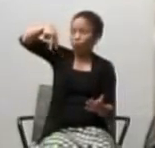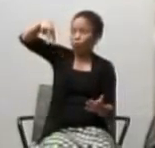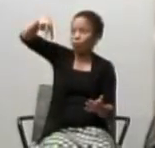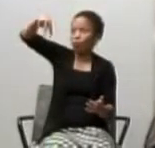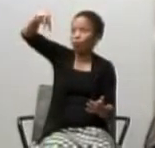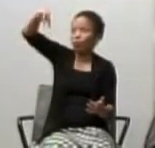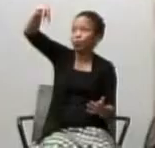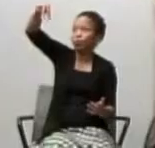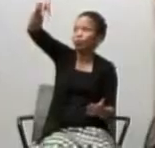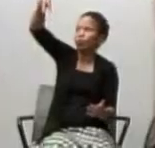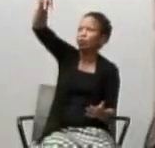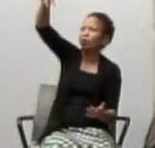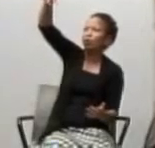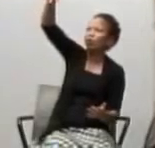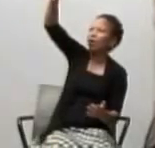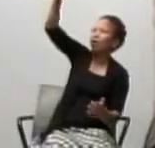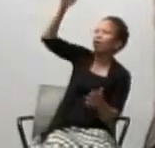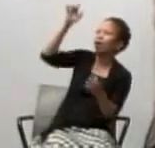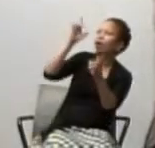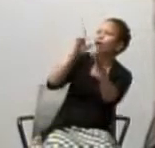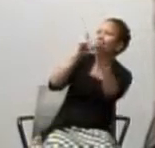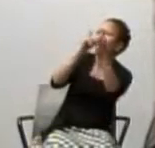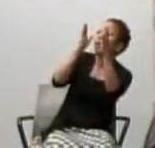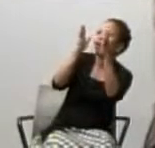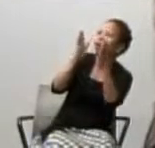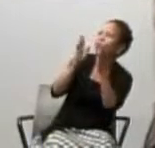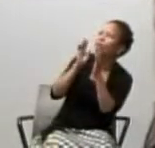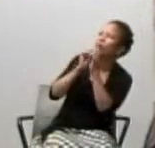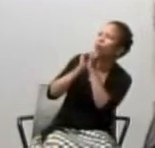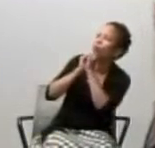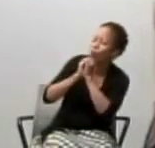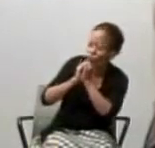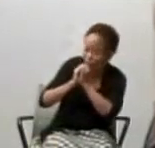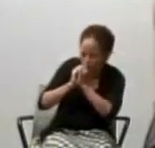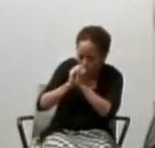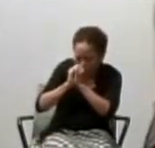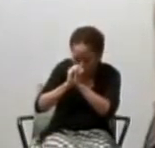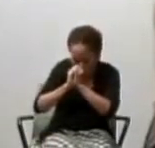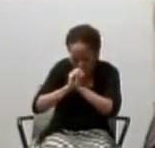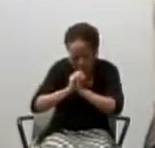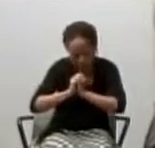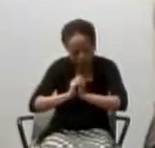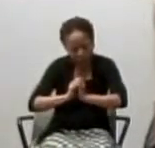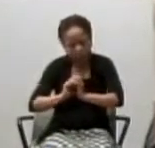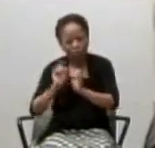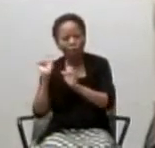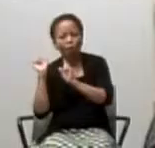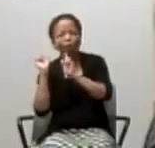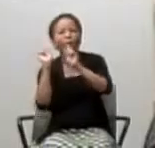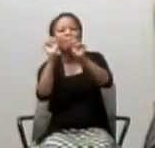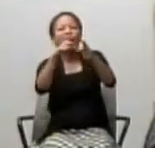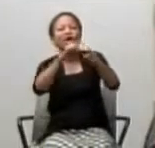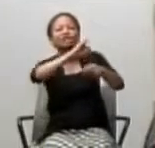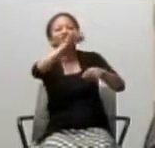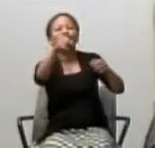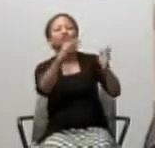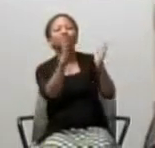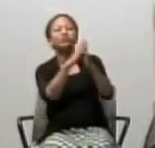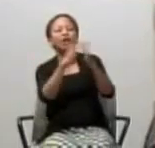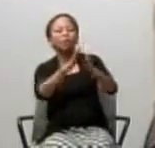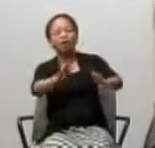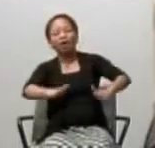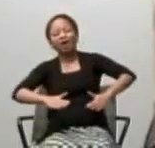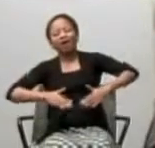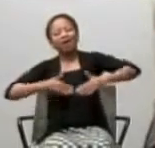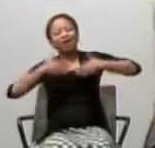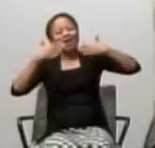They wished him and went back to Jerusalem filled with joy. And they were continually in the